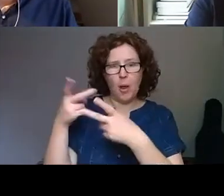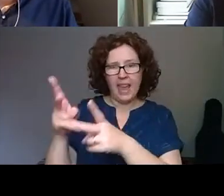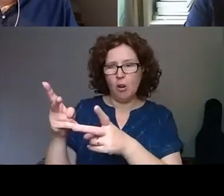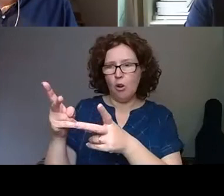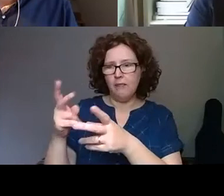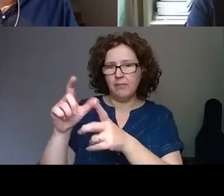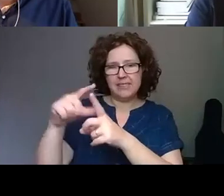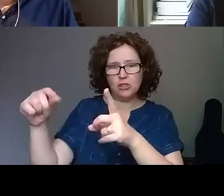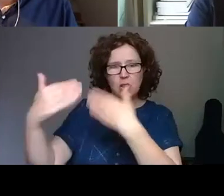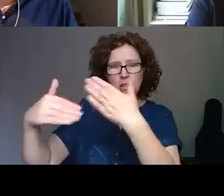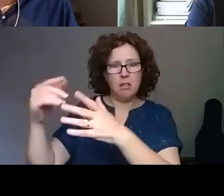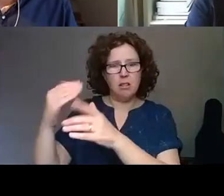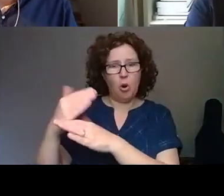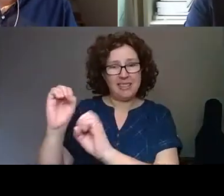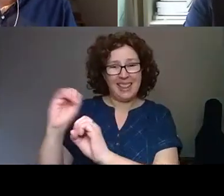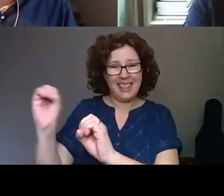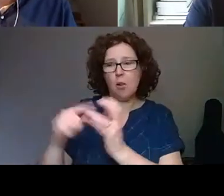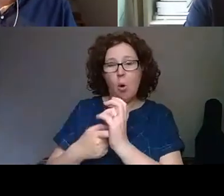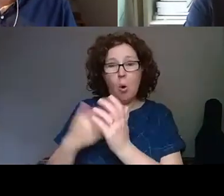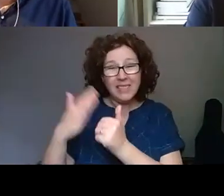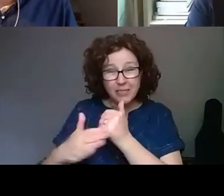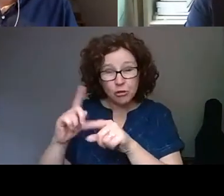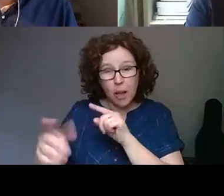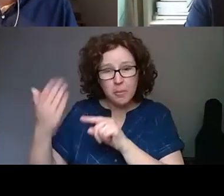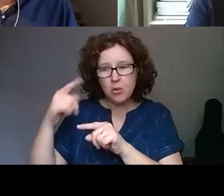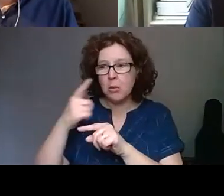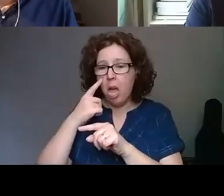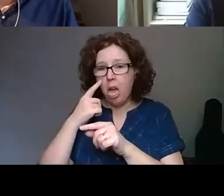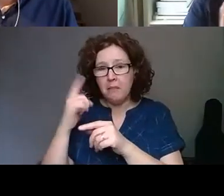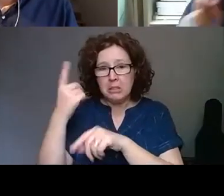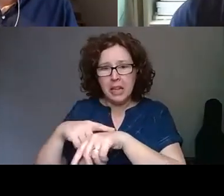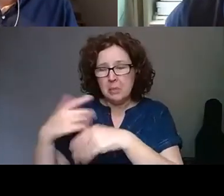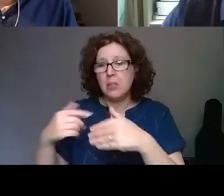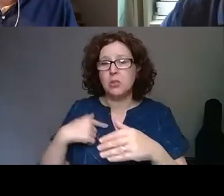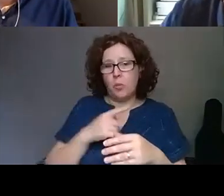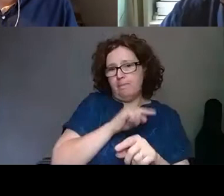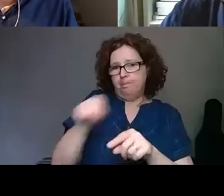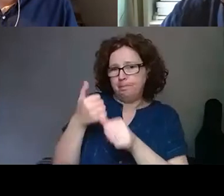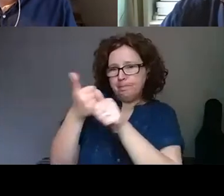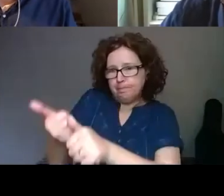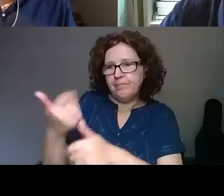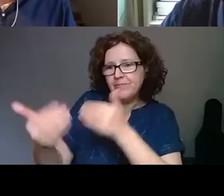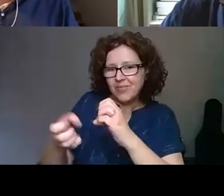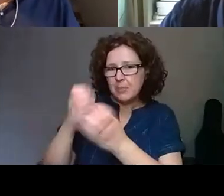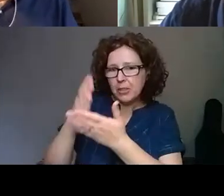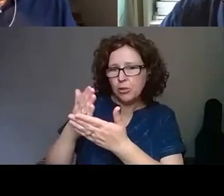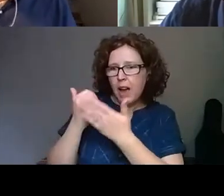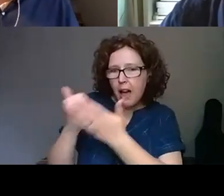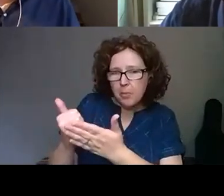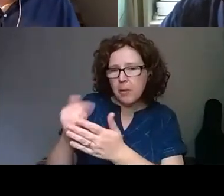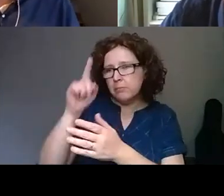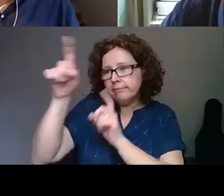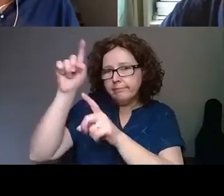with digital before or didn't try that, so we're helping them develop new ideas and also online platforms, but